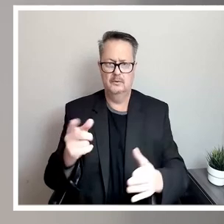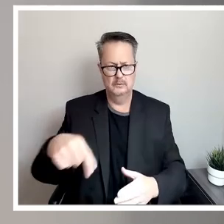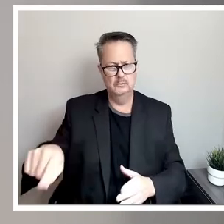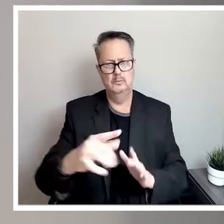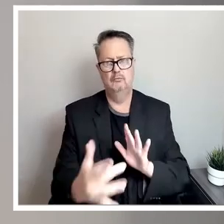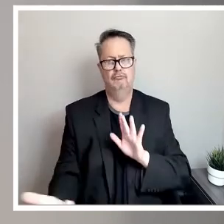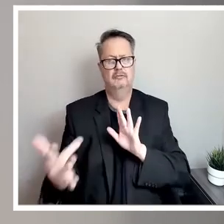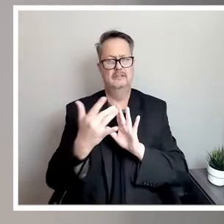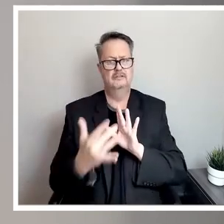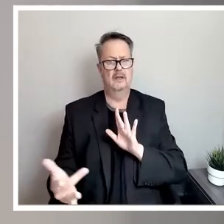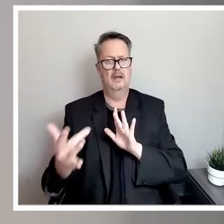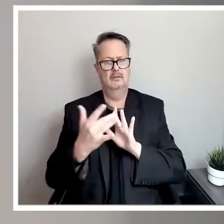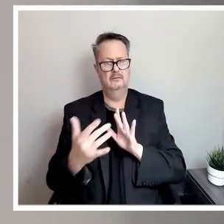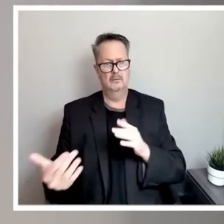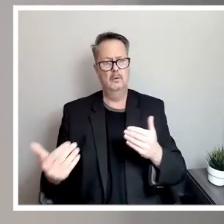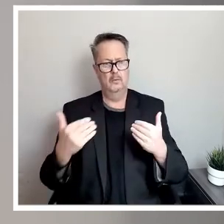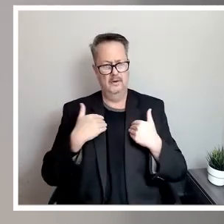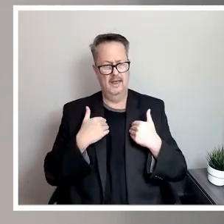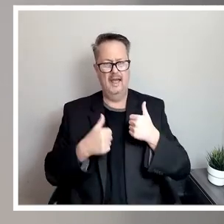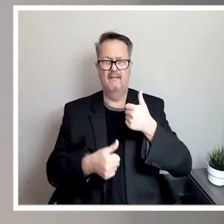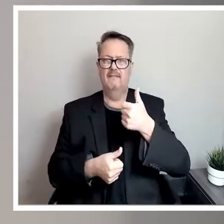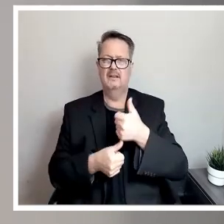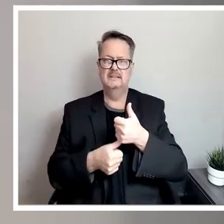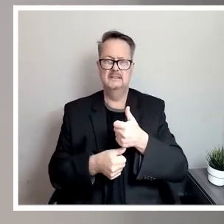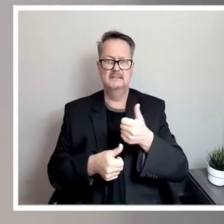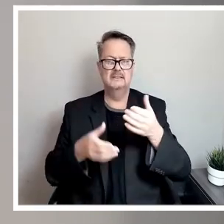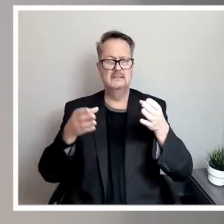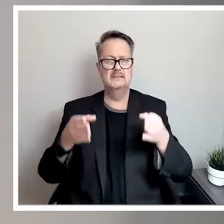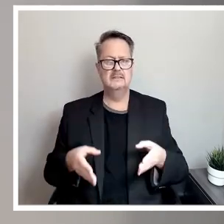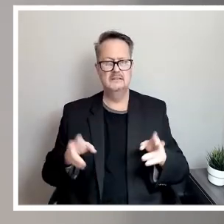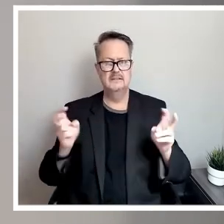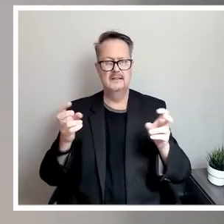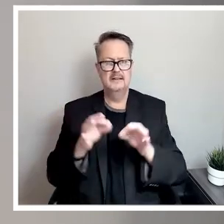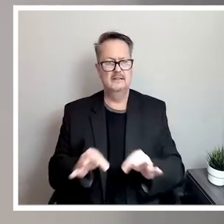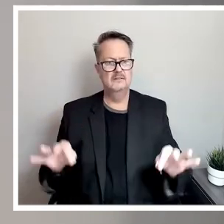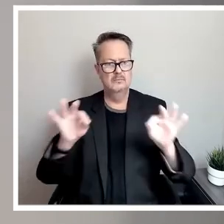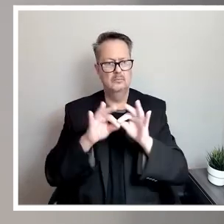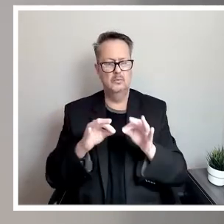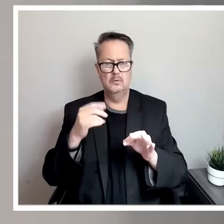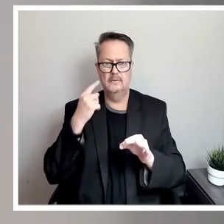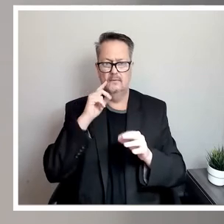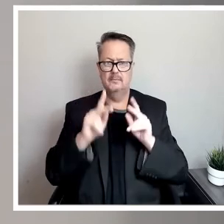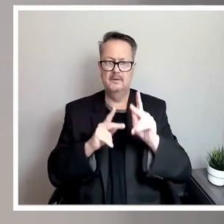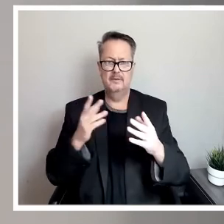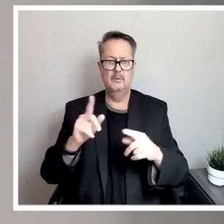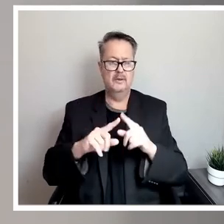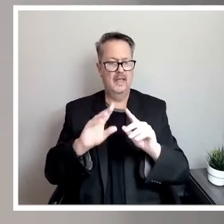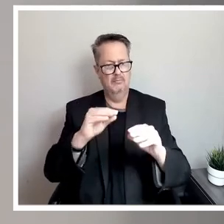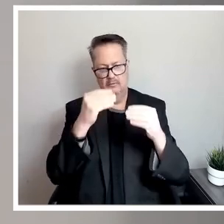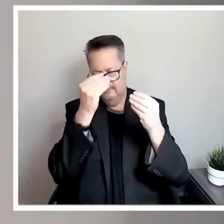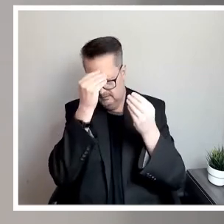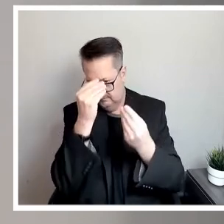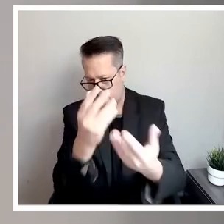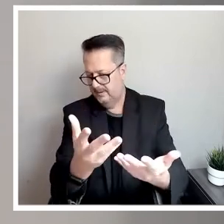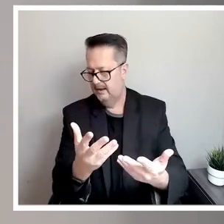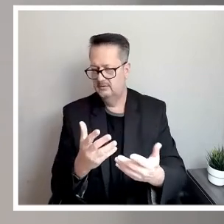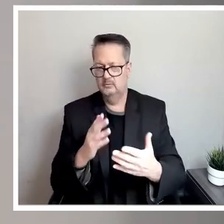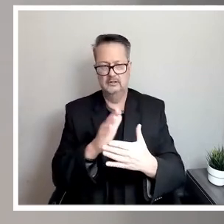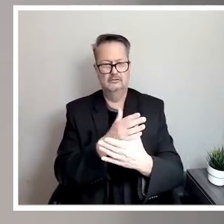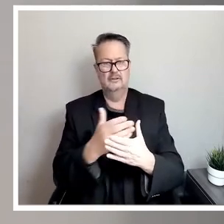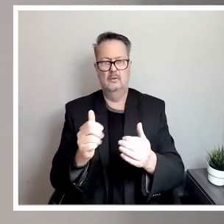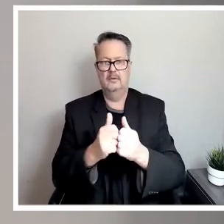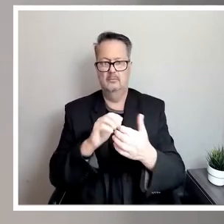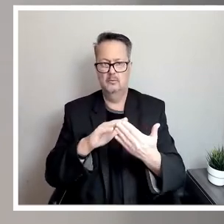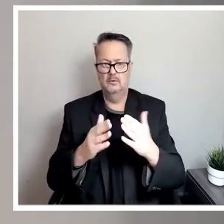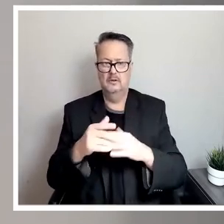We do have assistance. It is important for those of you who are here, we can provide you information, share with your community. If those of you are